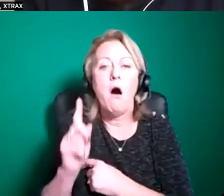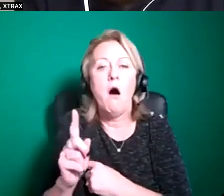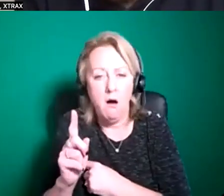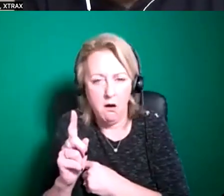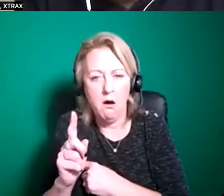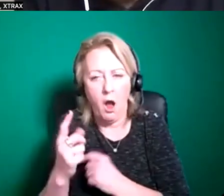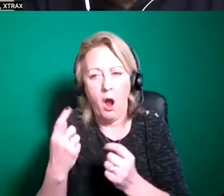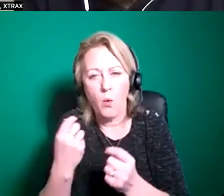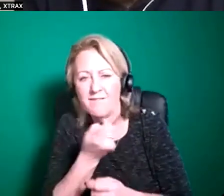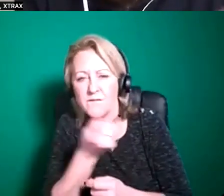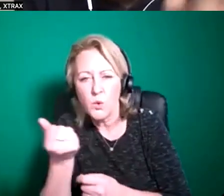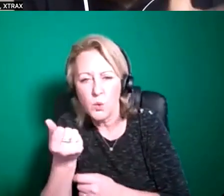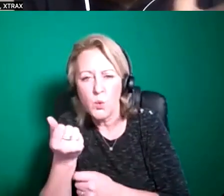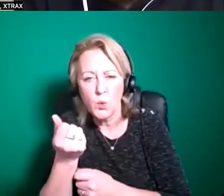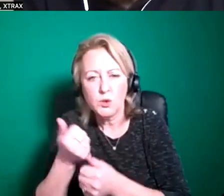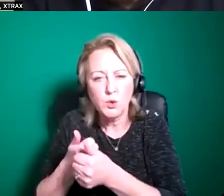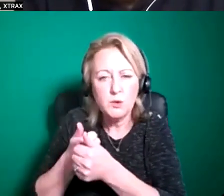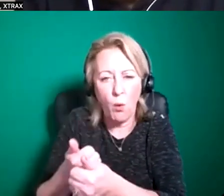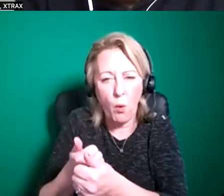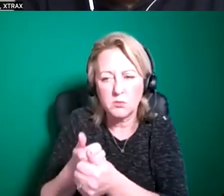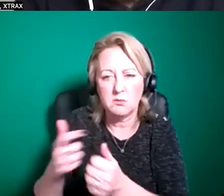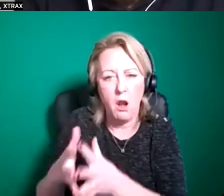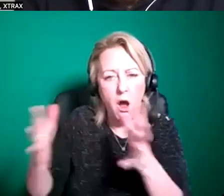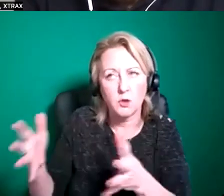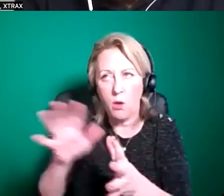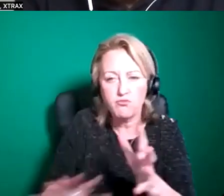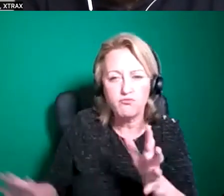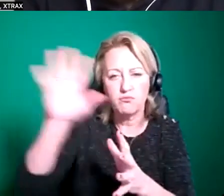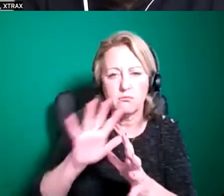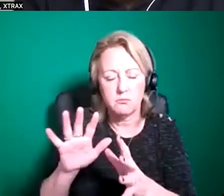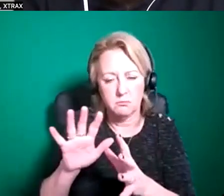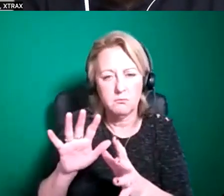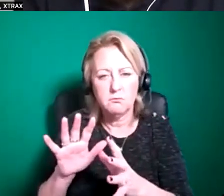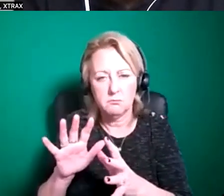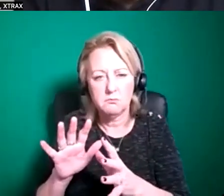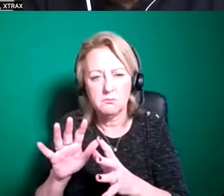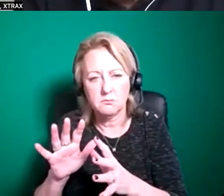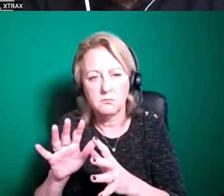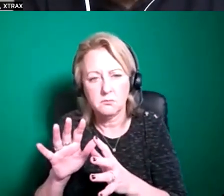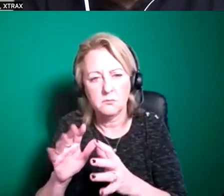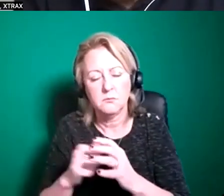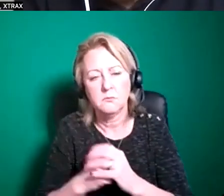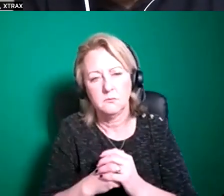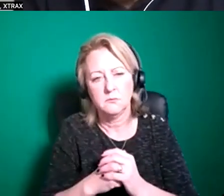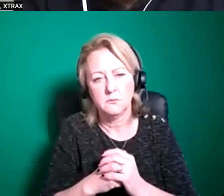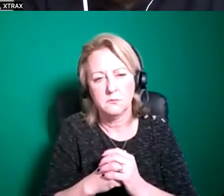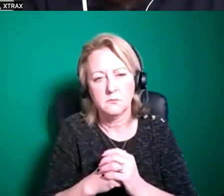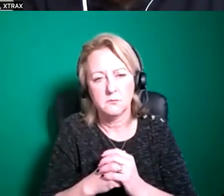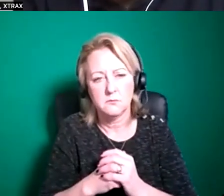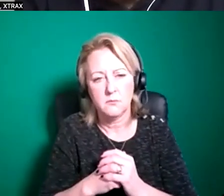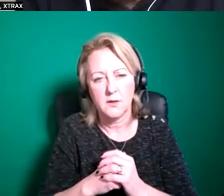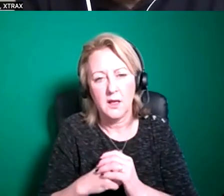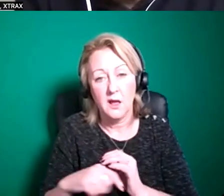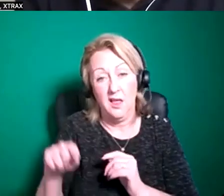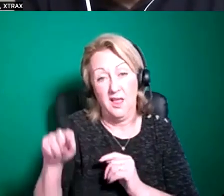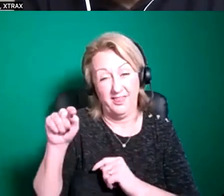kind of um across the company across the country um through any kind of various rounds so i think that's a very good kind